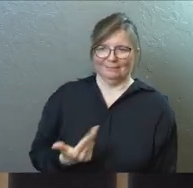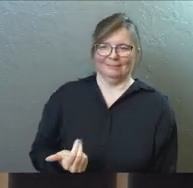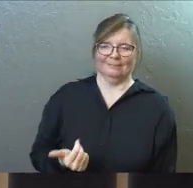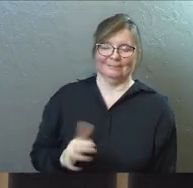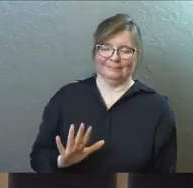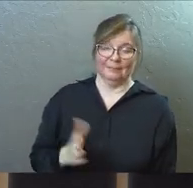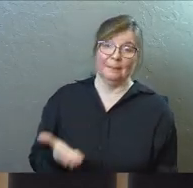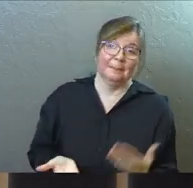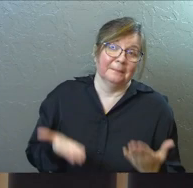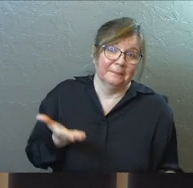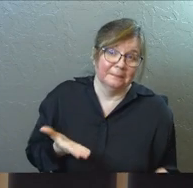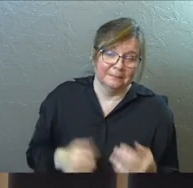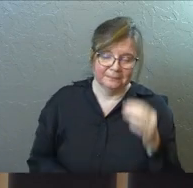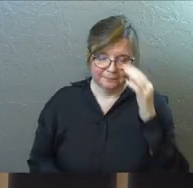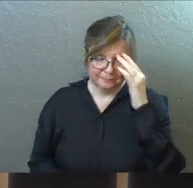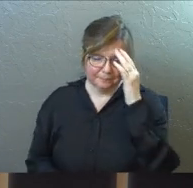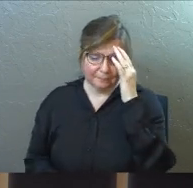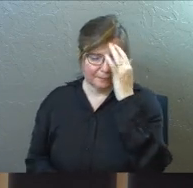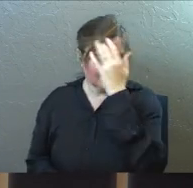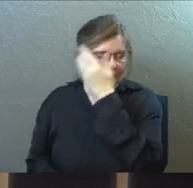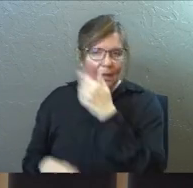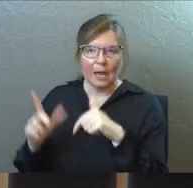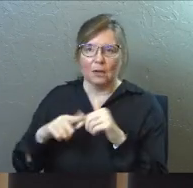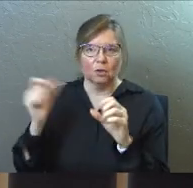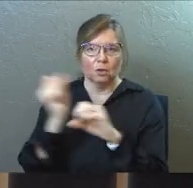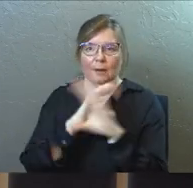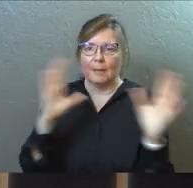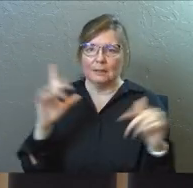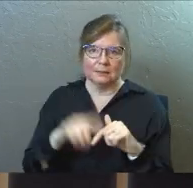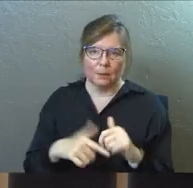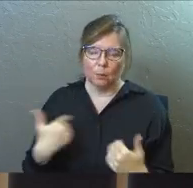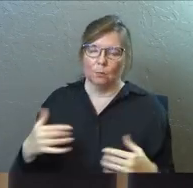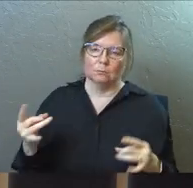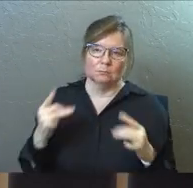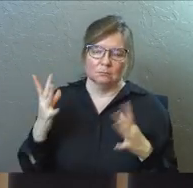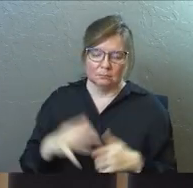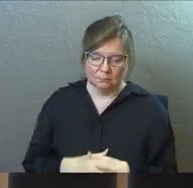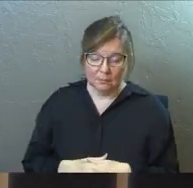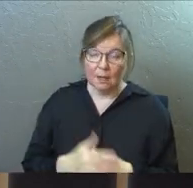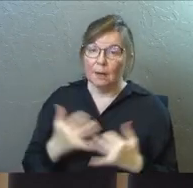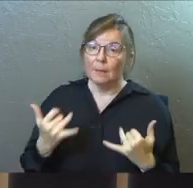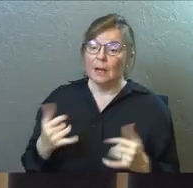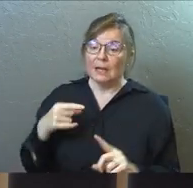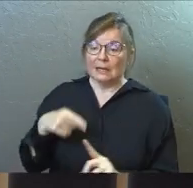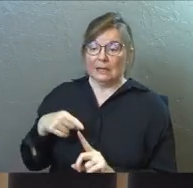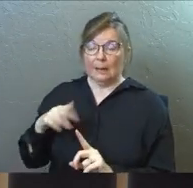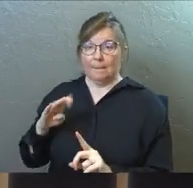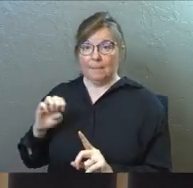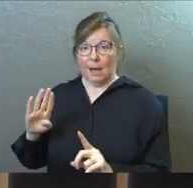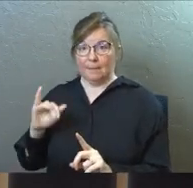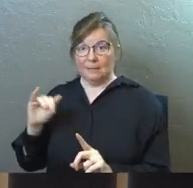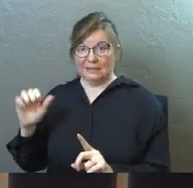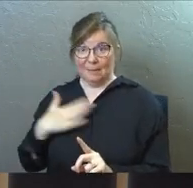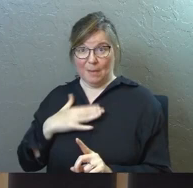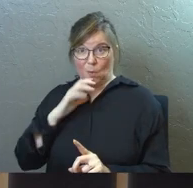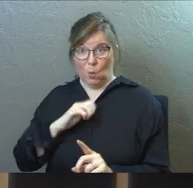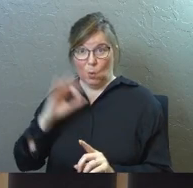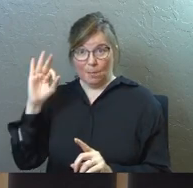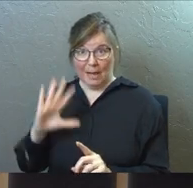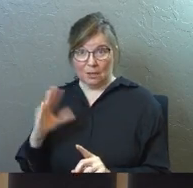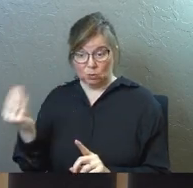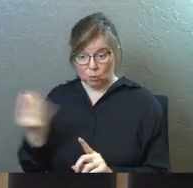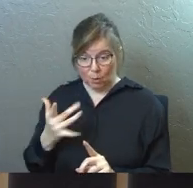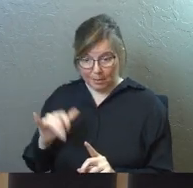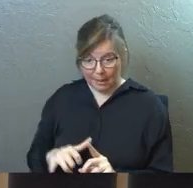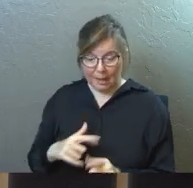just couldn't imagine it at the time. But not only did he do that, but then for